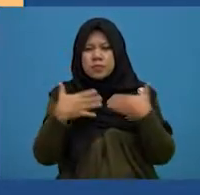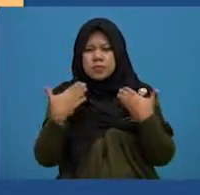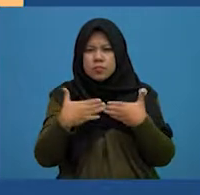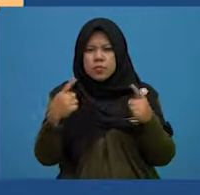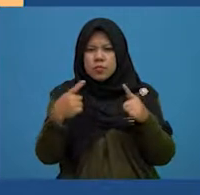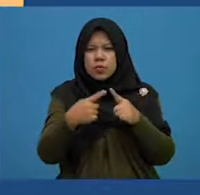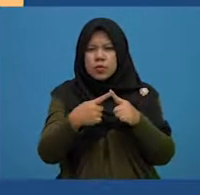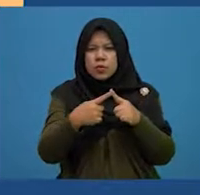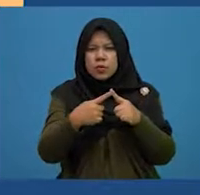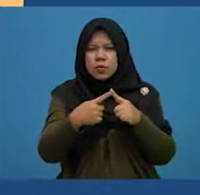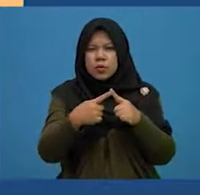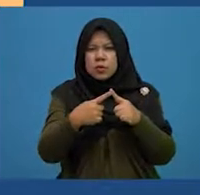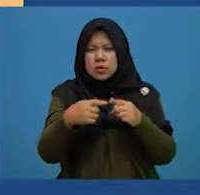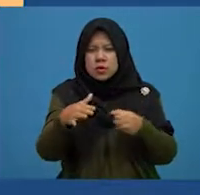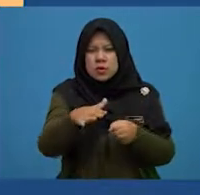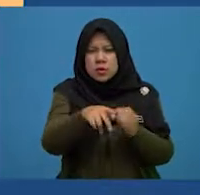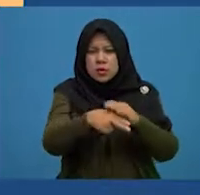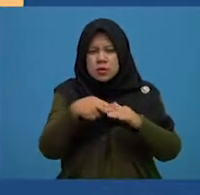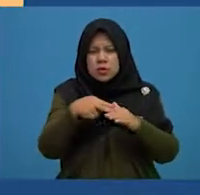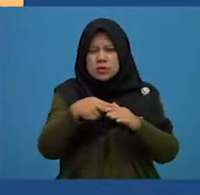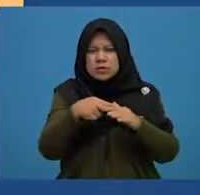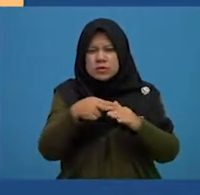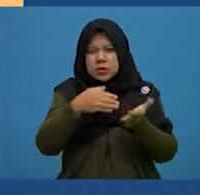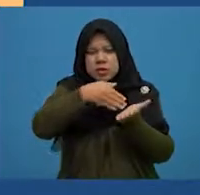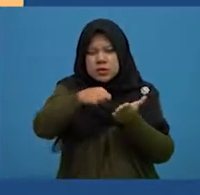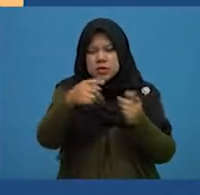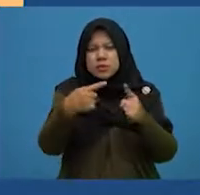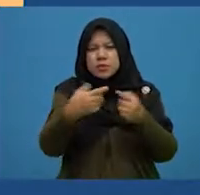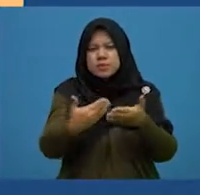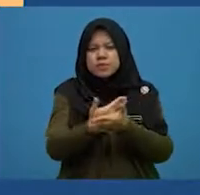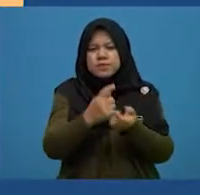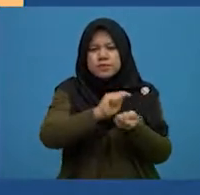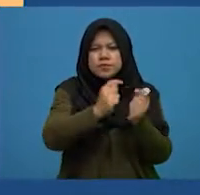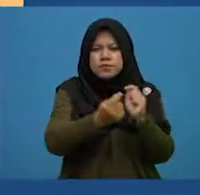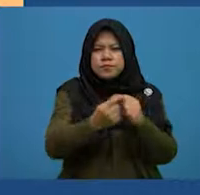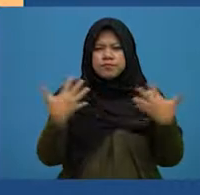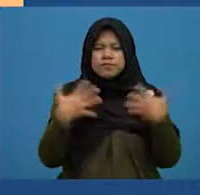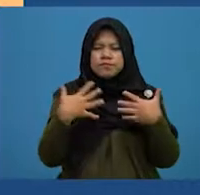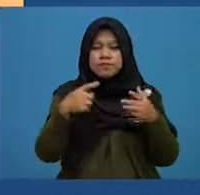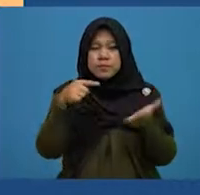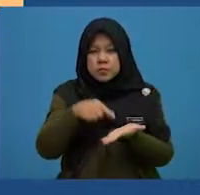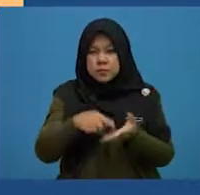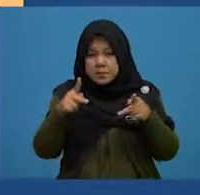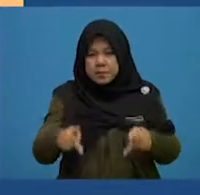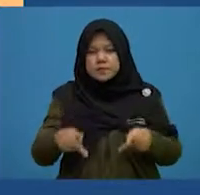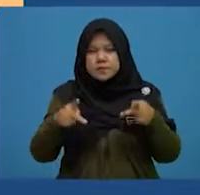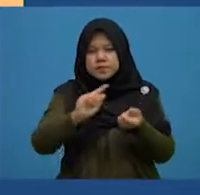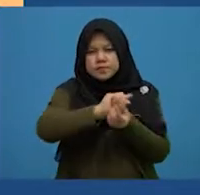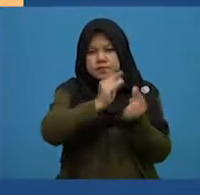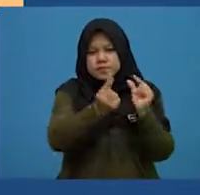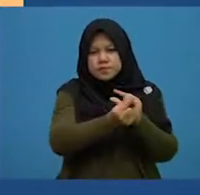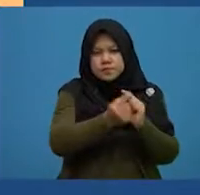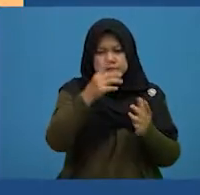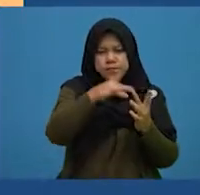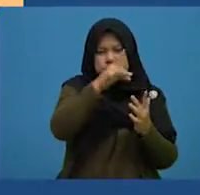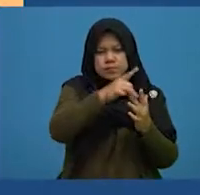disclose the rejection to a new partner, fearing that this person would change their opinion of